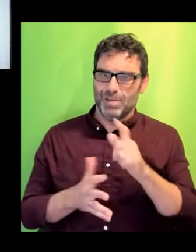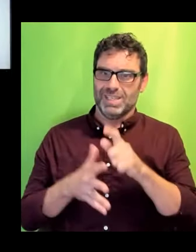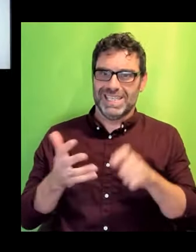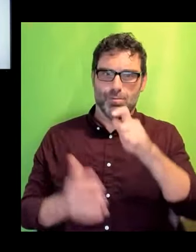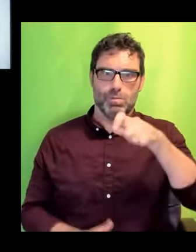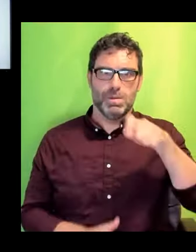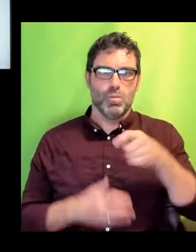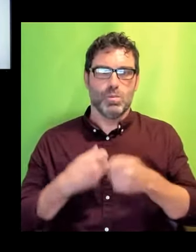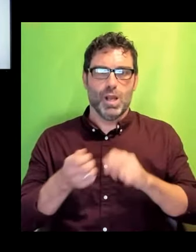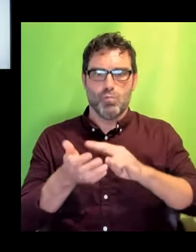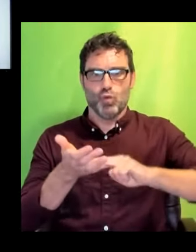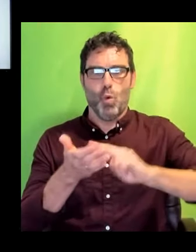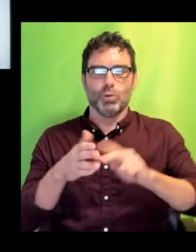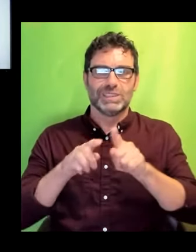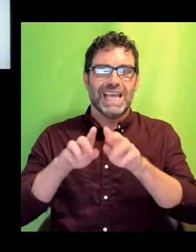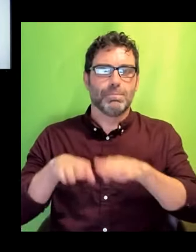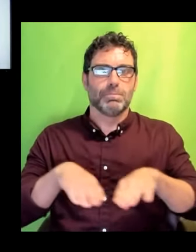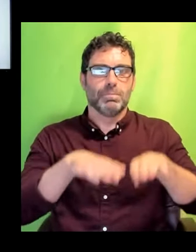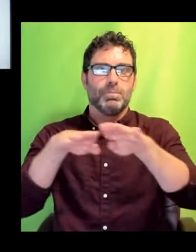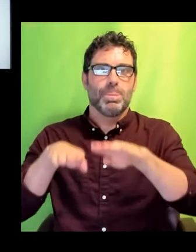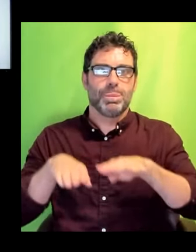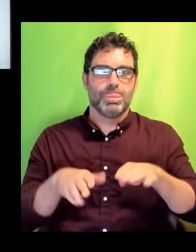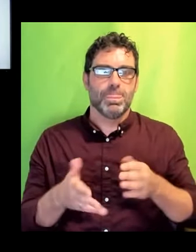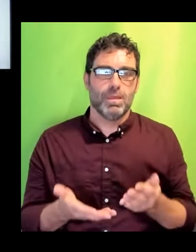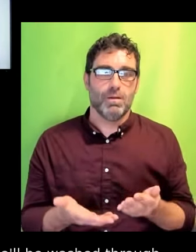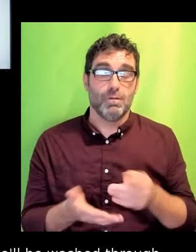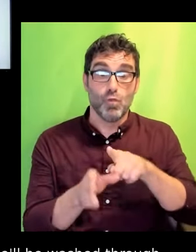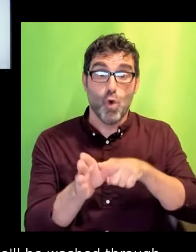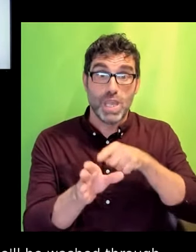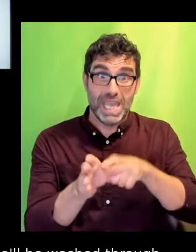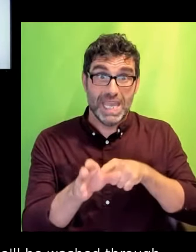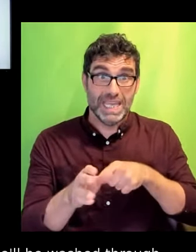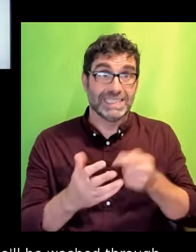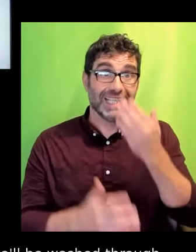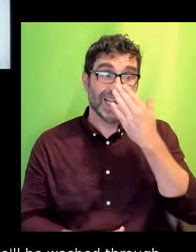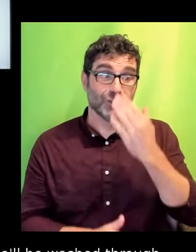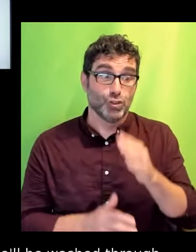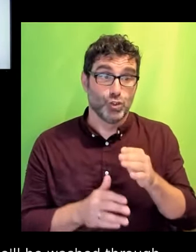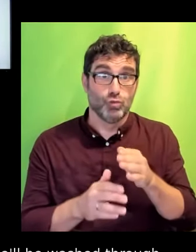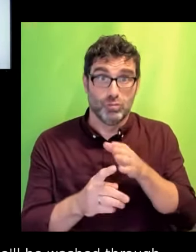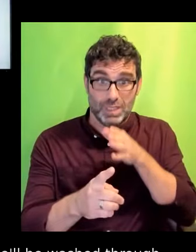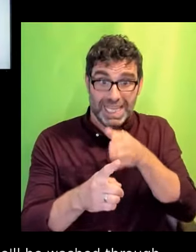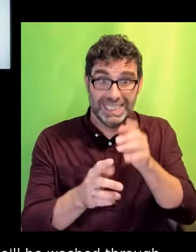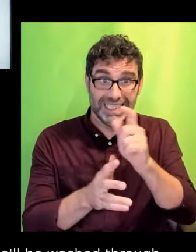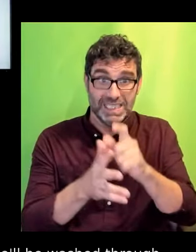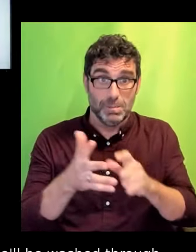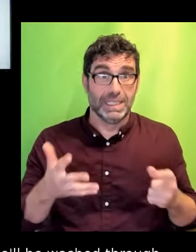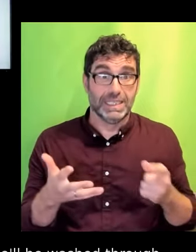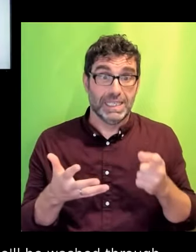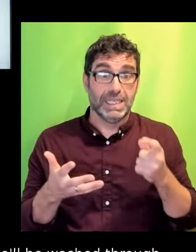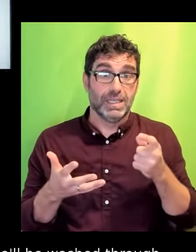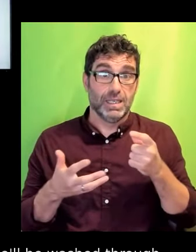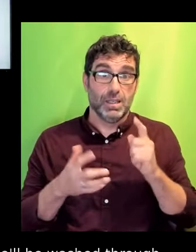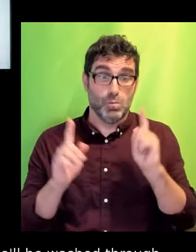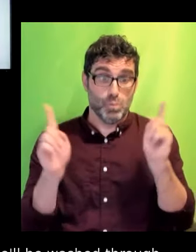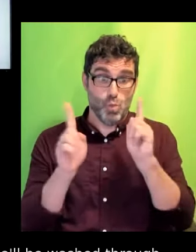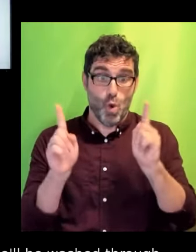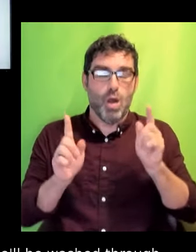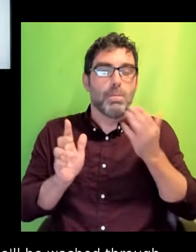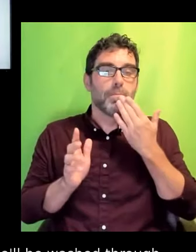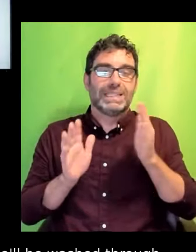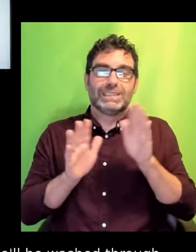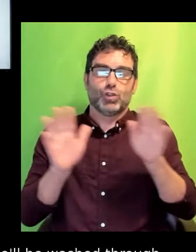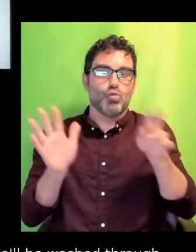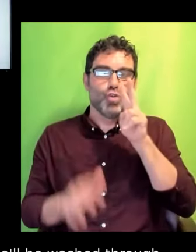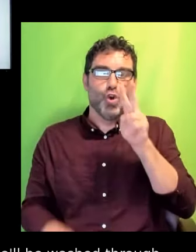For years, the attitude towards disability has been don't look. You still see it now. People walking down the